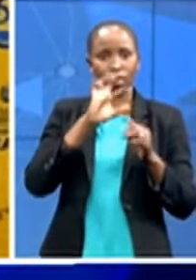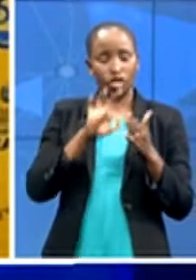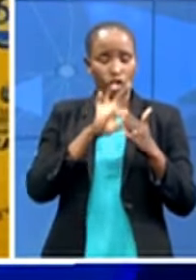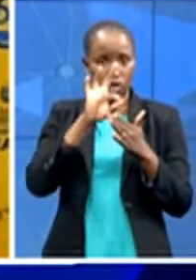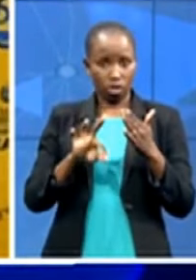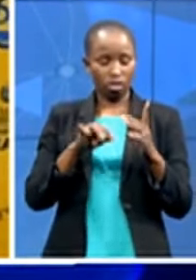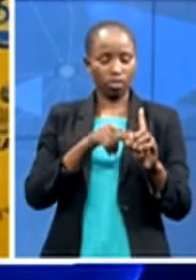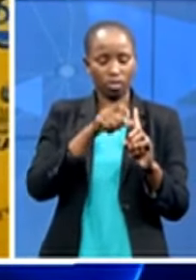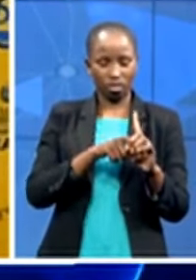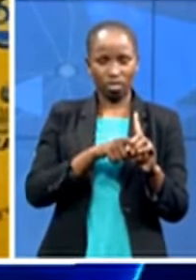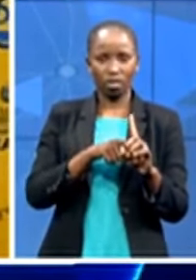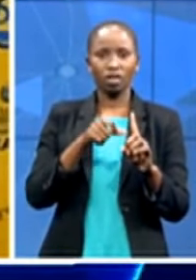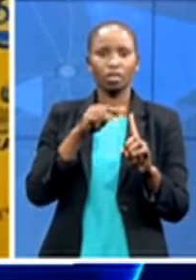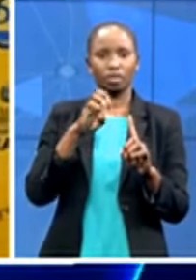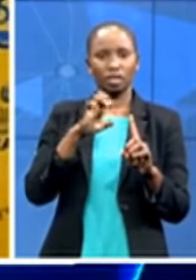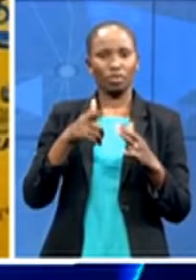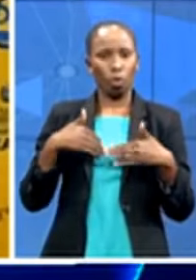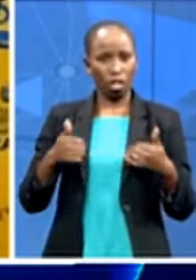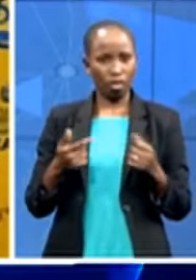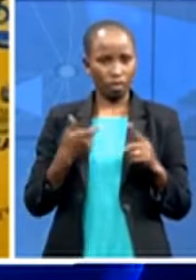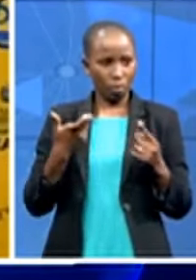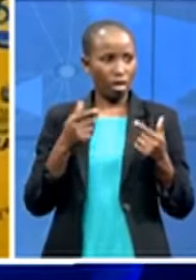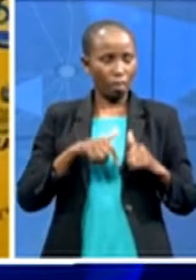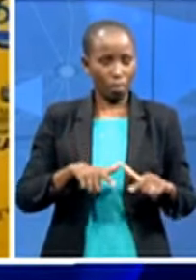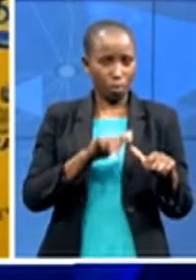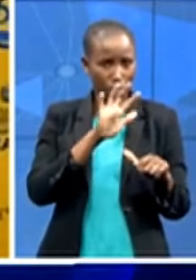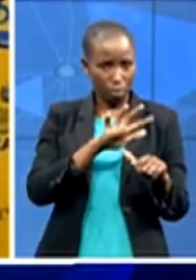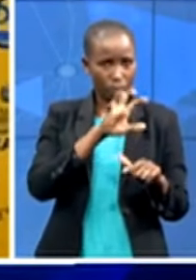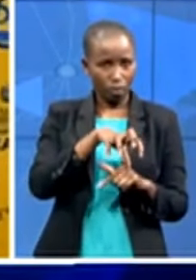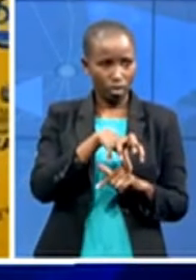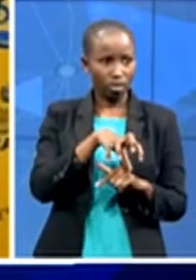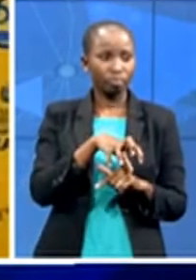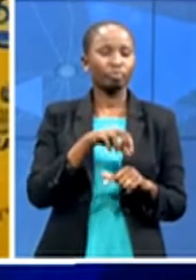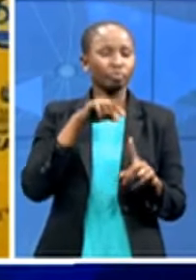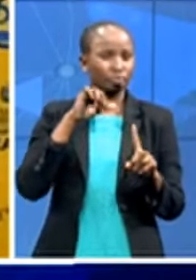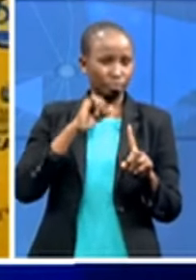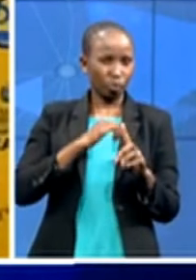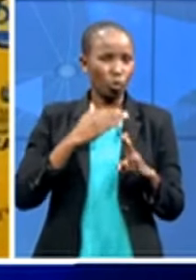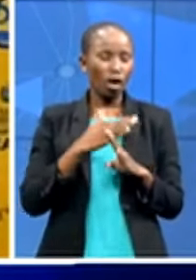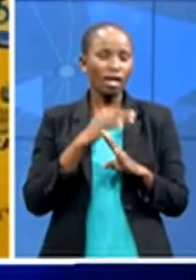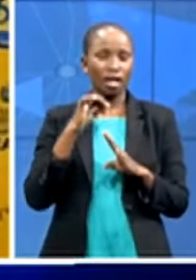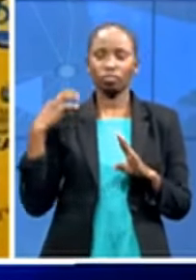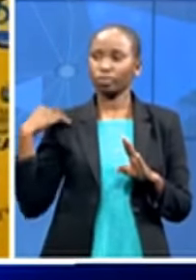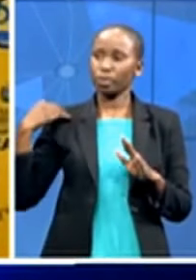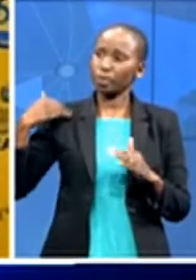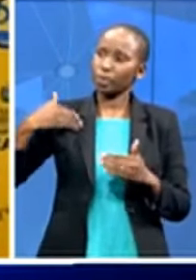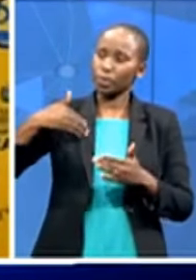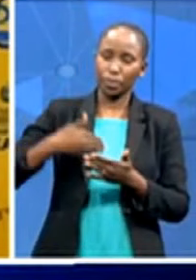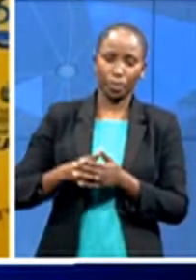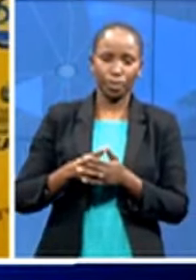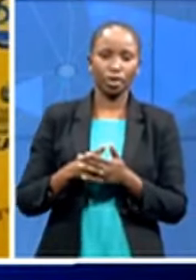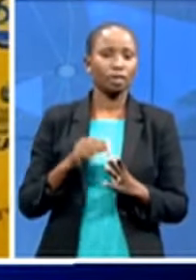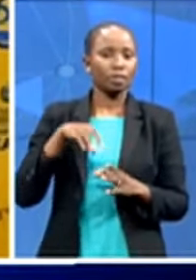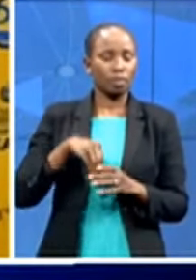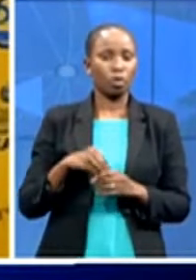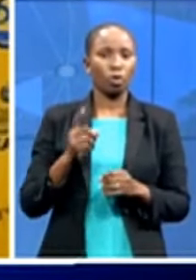province and he struck records at the time where in there were three uh governments